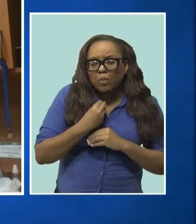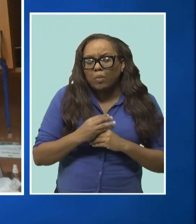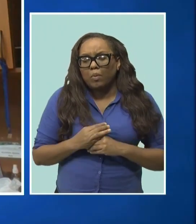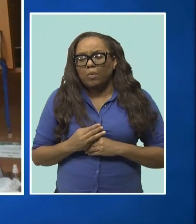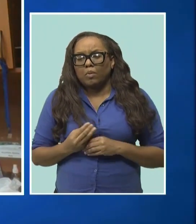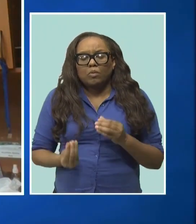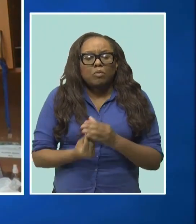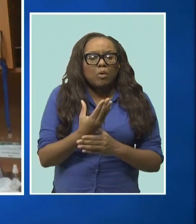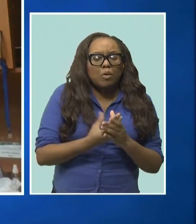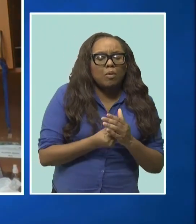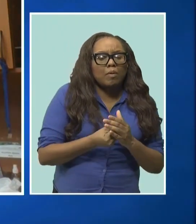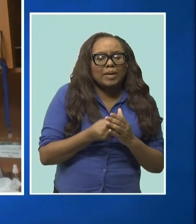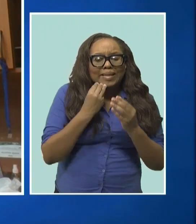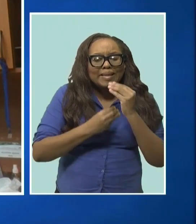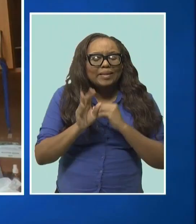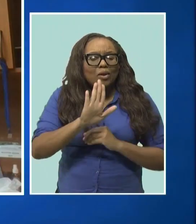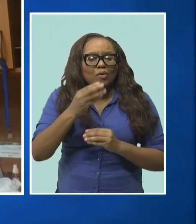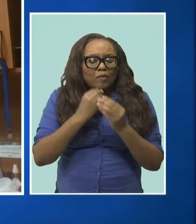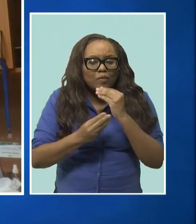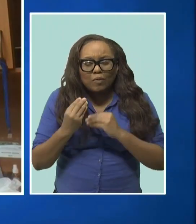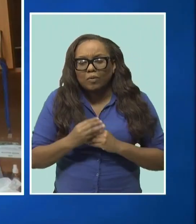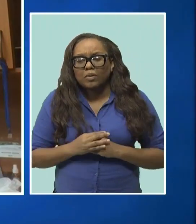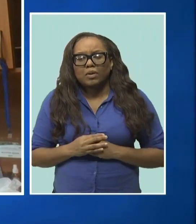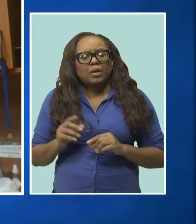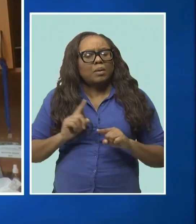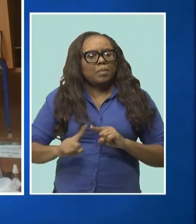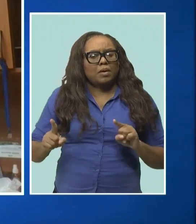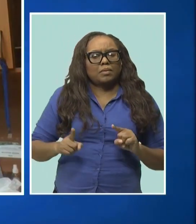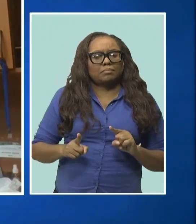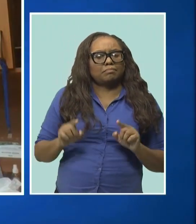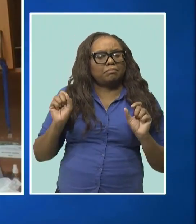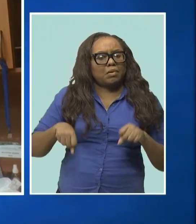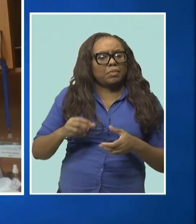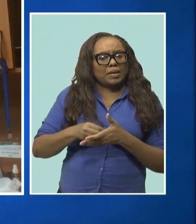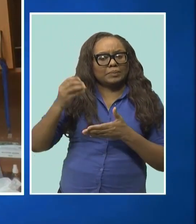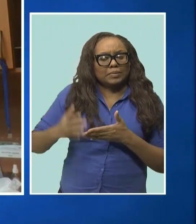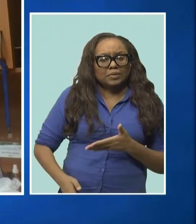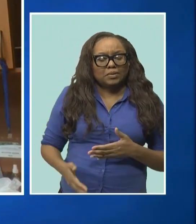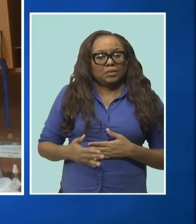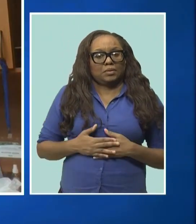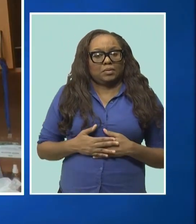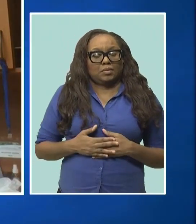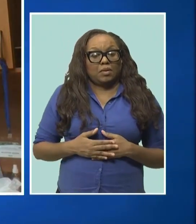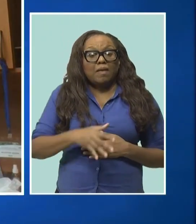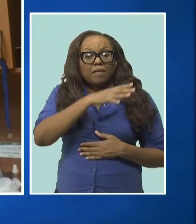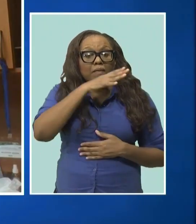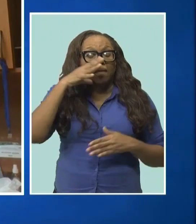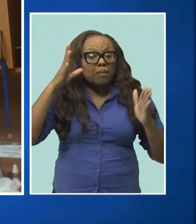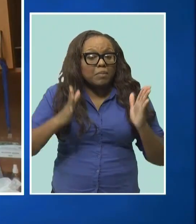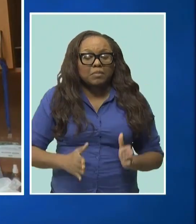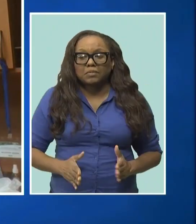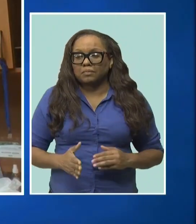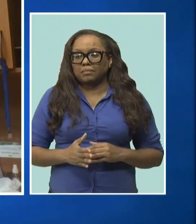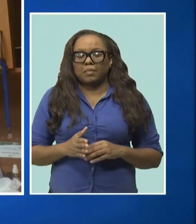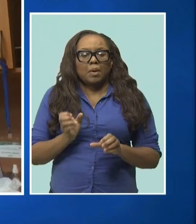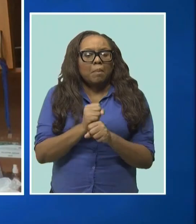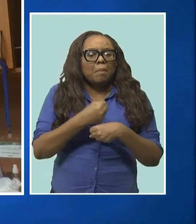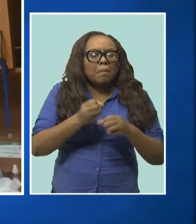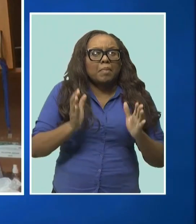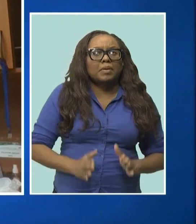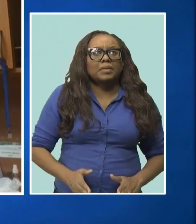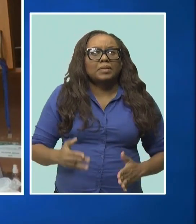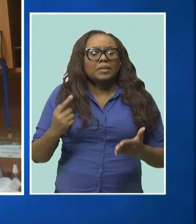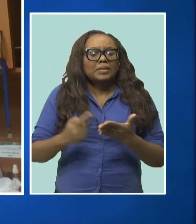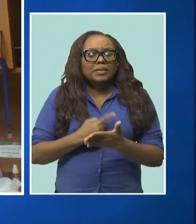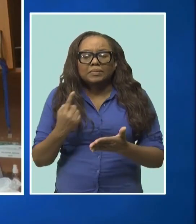there is a challenge in getting affordable food. And we have to be realistic and know that for farmers and local producers, at times